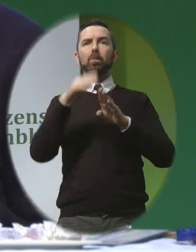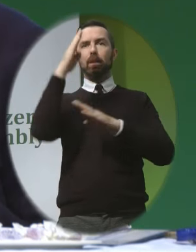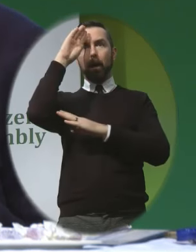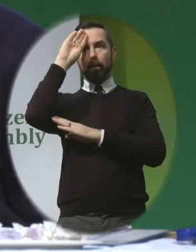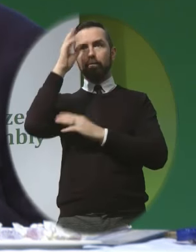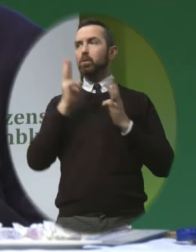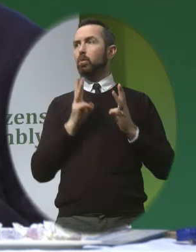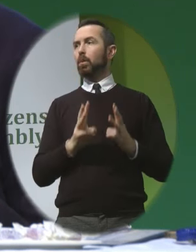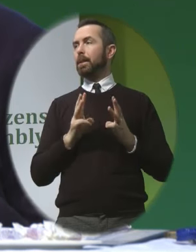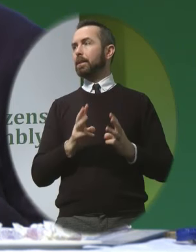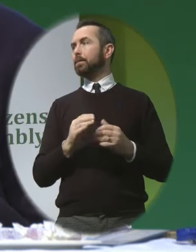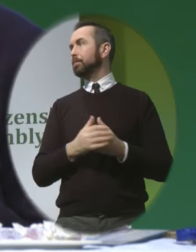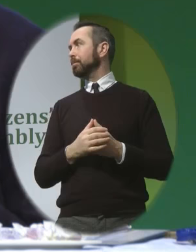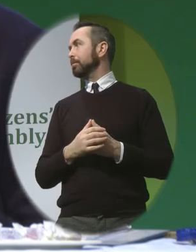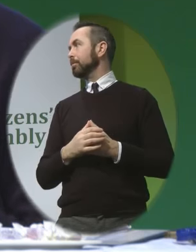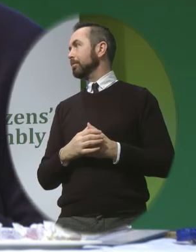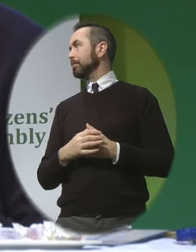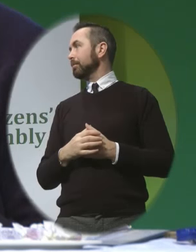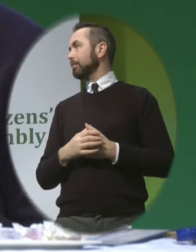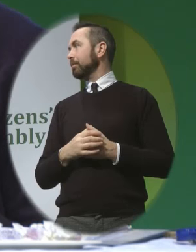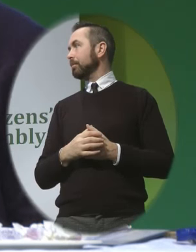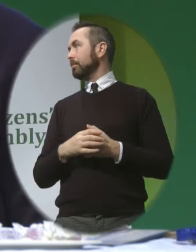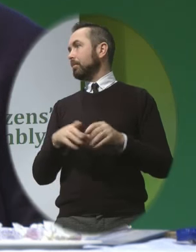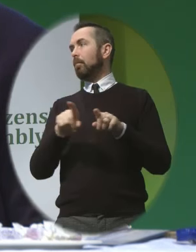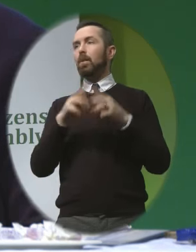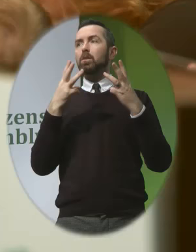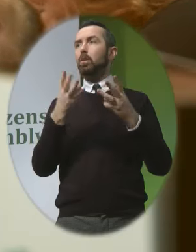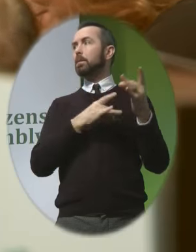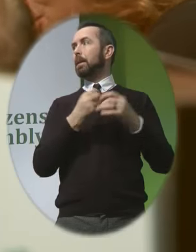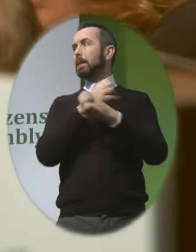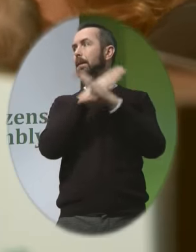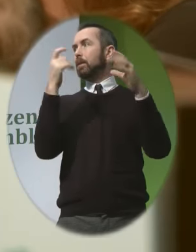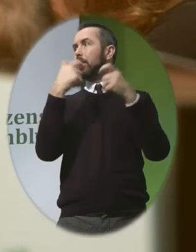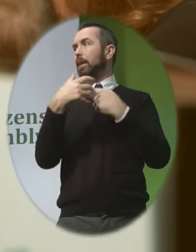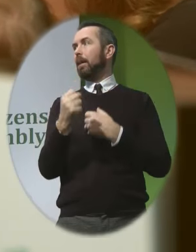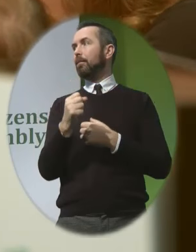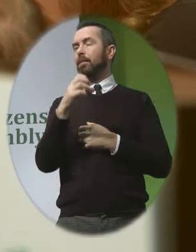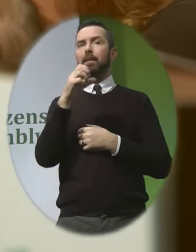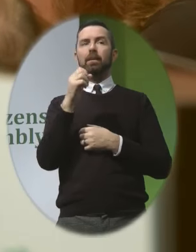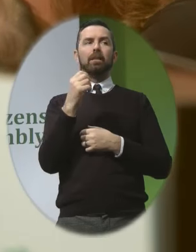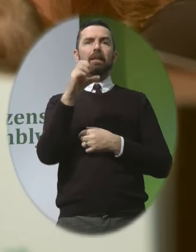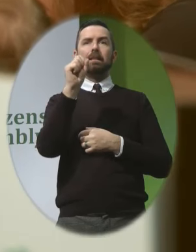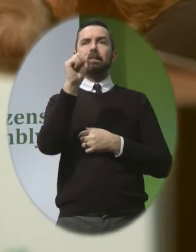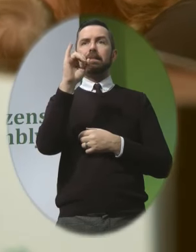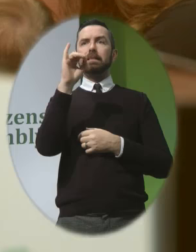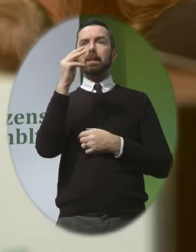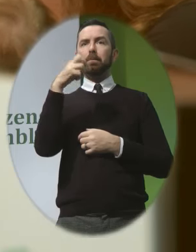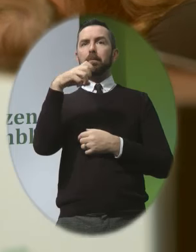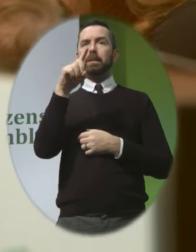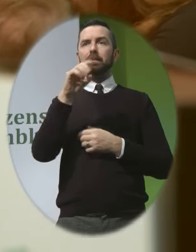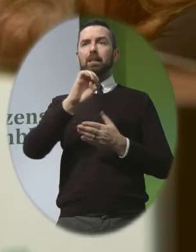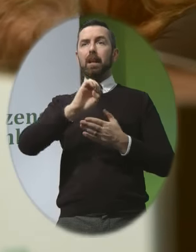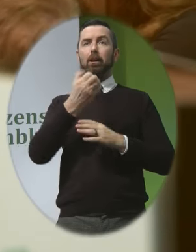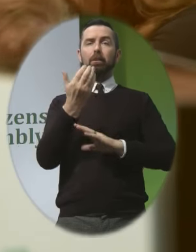And I want to make it clear That we had signalled fairly early on I think as far back as